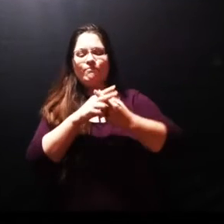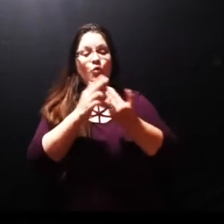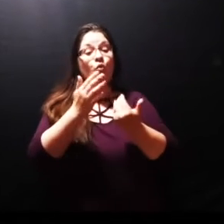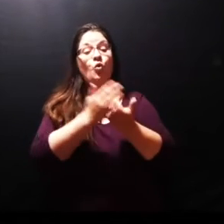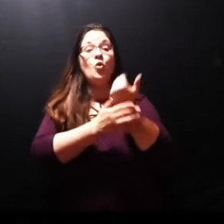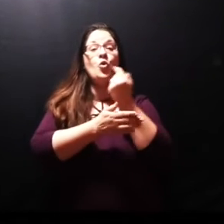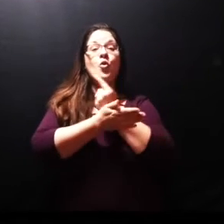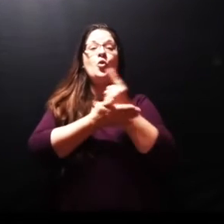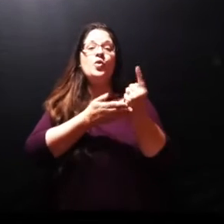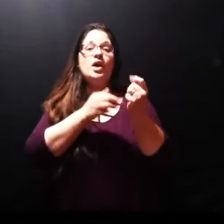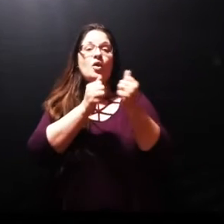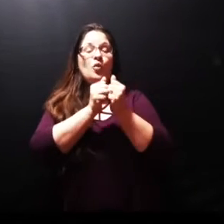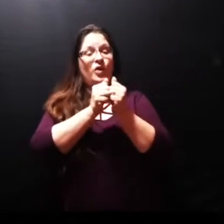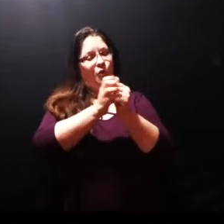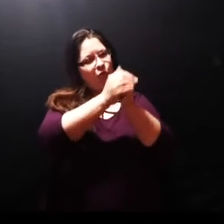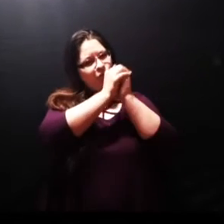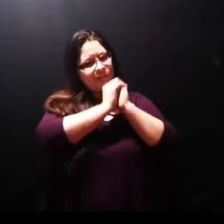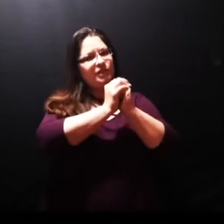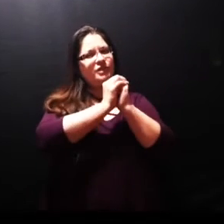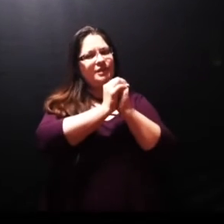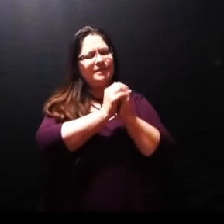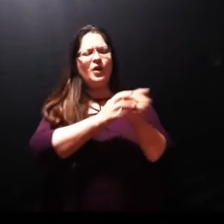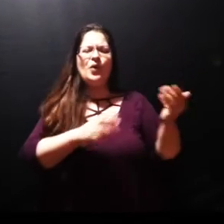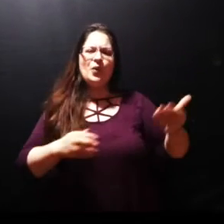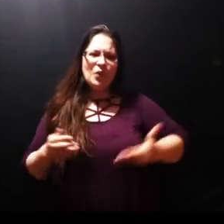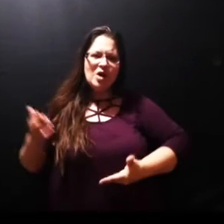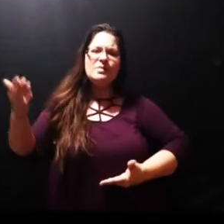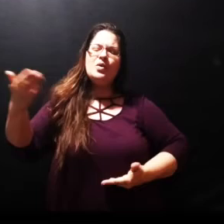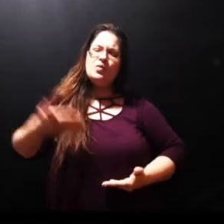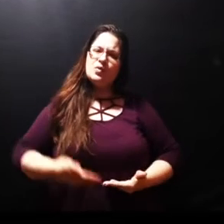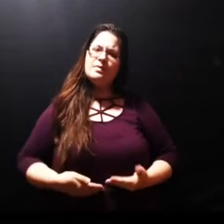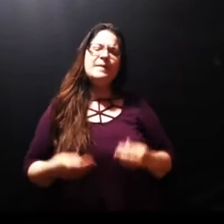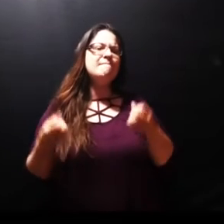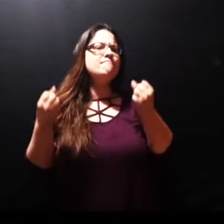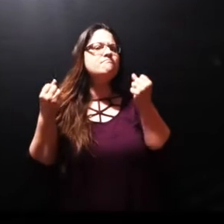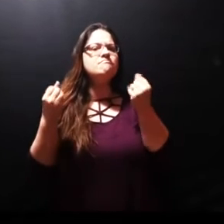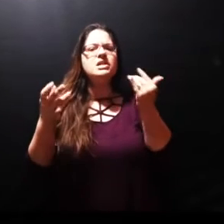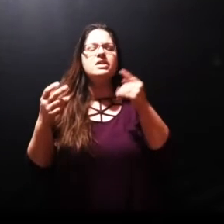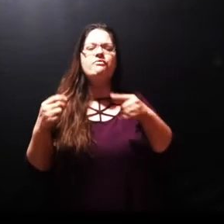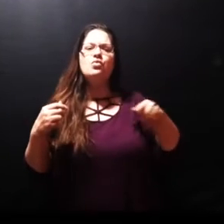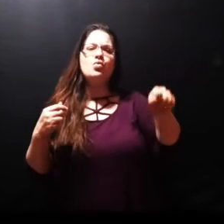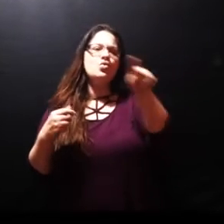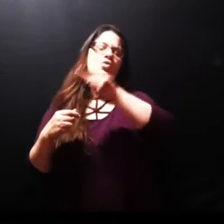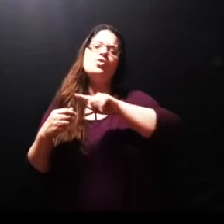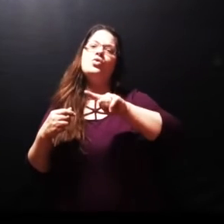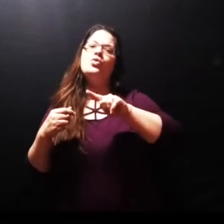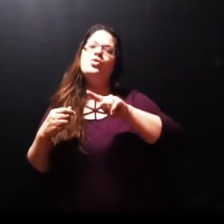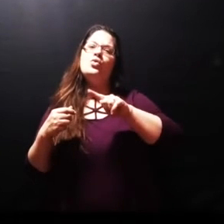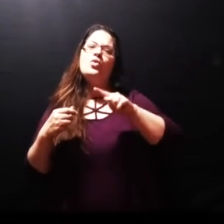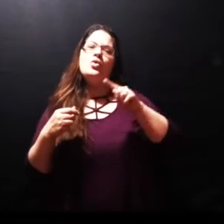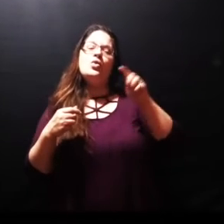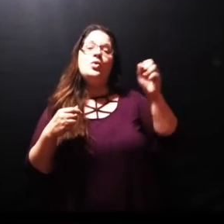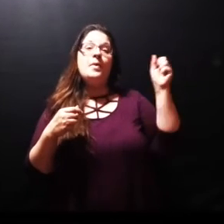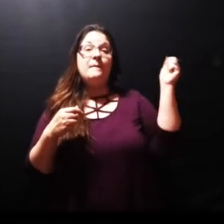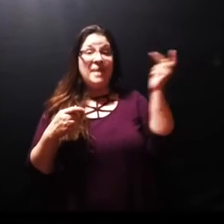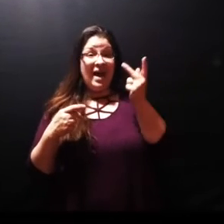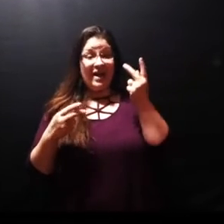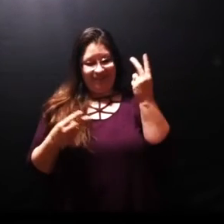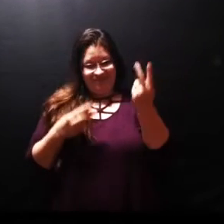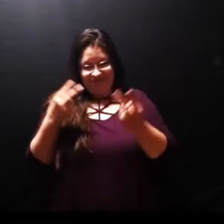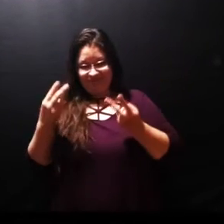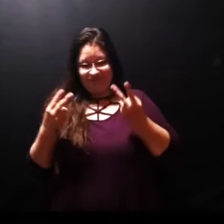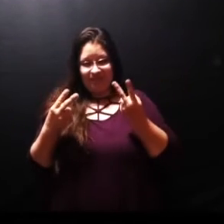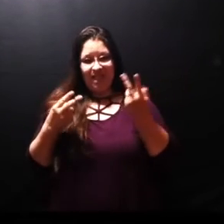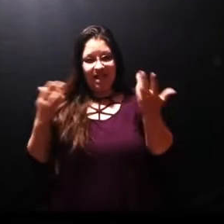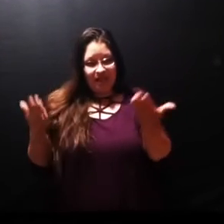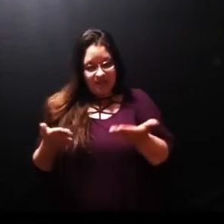brand new week with this time of worship and I want to say a welcome so many of you now are on your way back after this